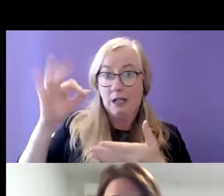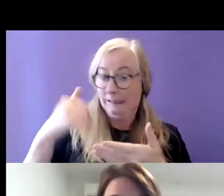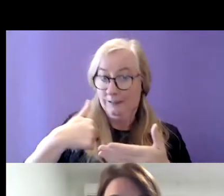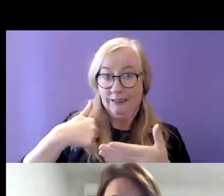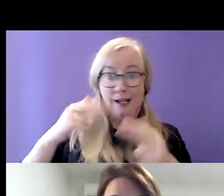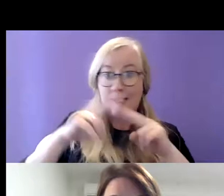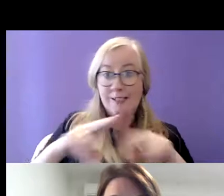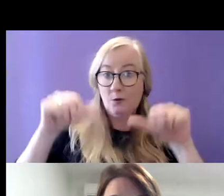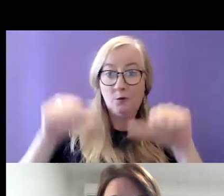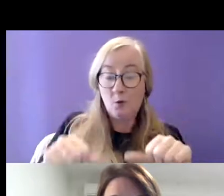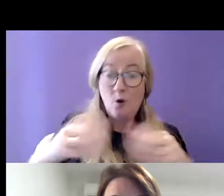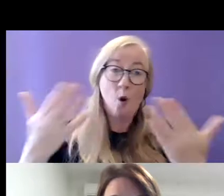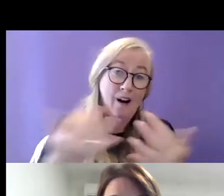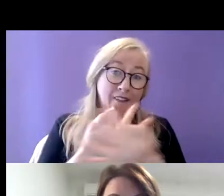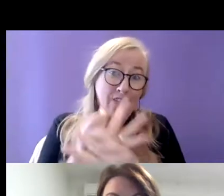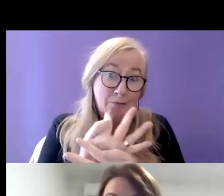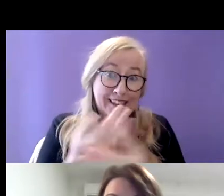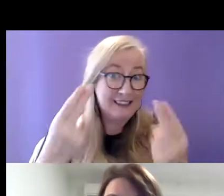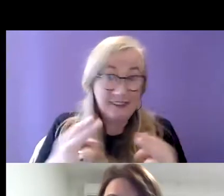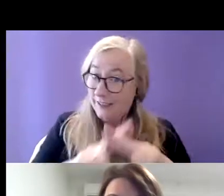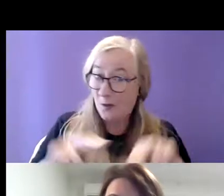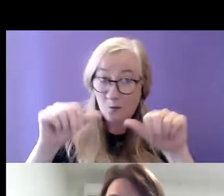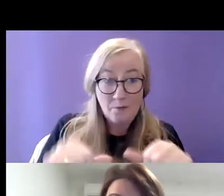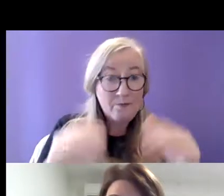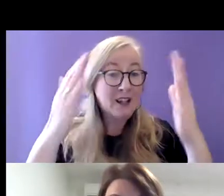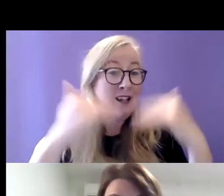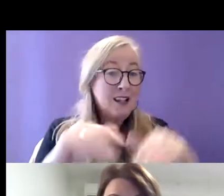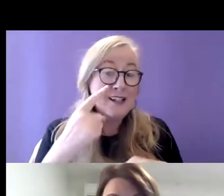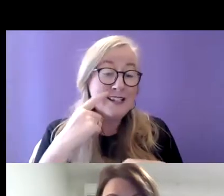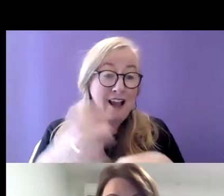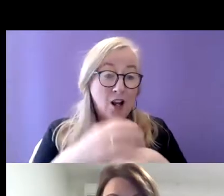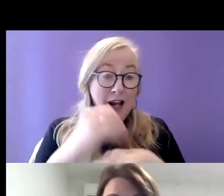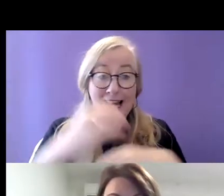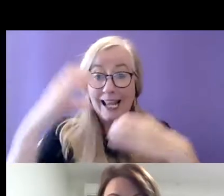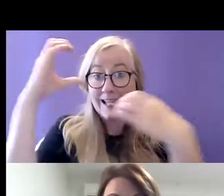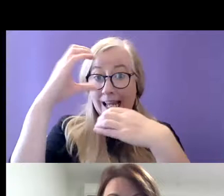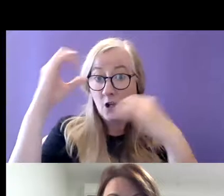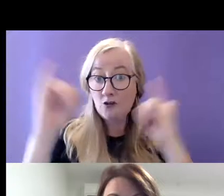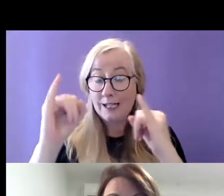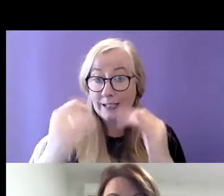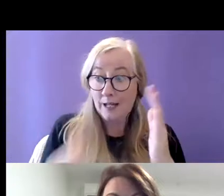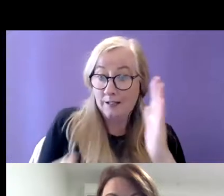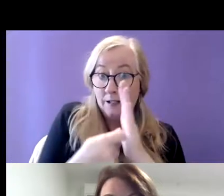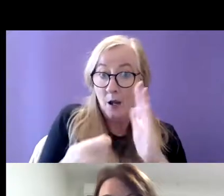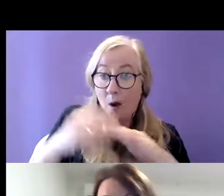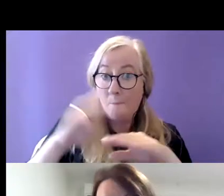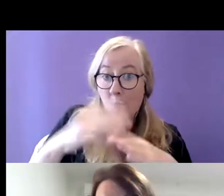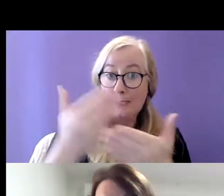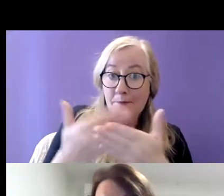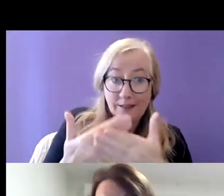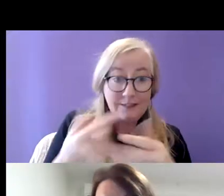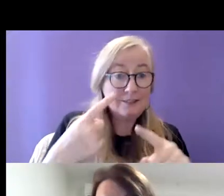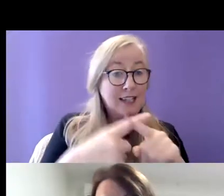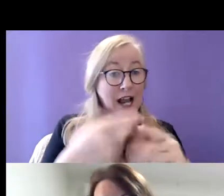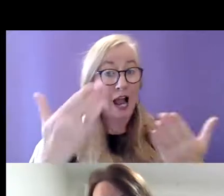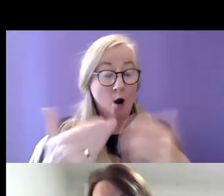for their or their family's needs. We saw the ongoing care crisis increase in demand of caring decreasing health of